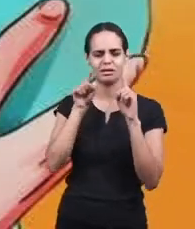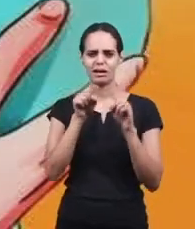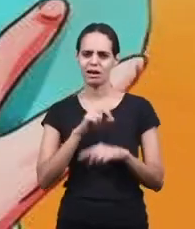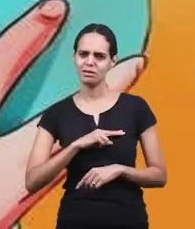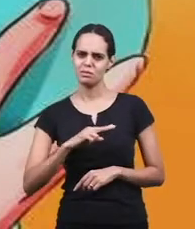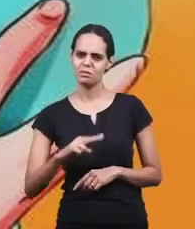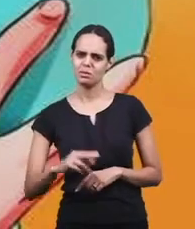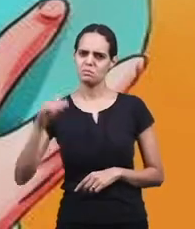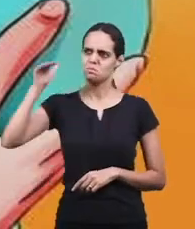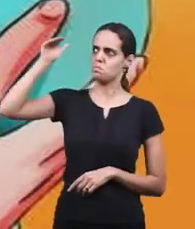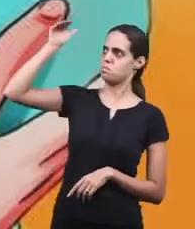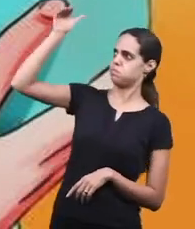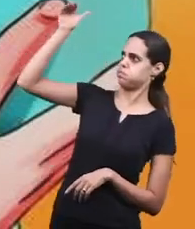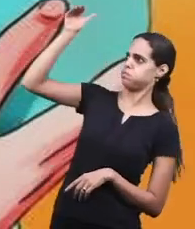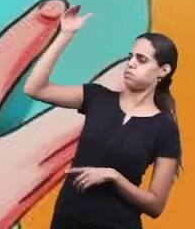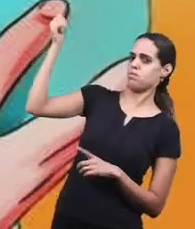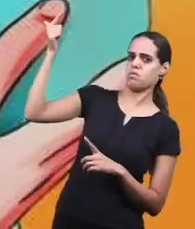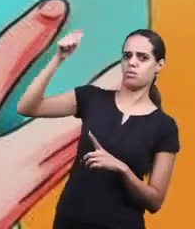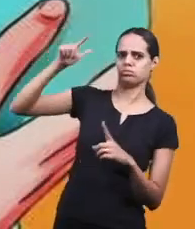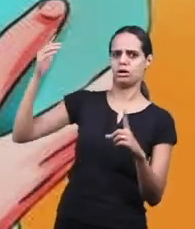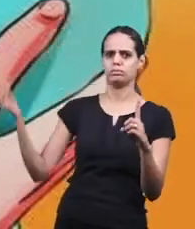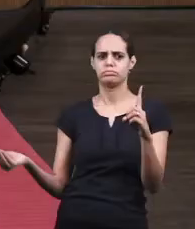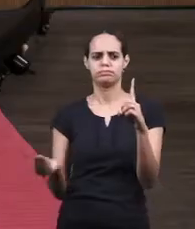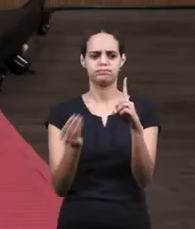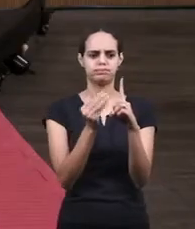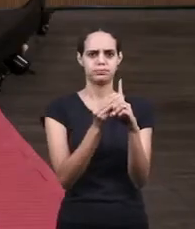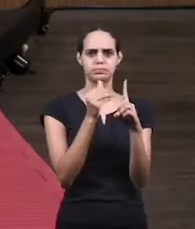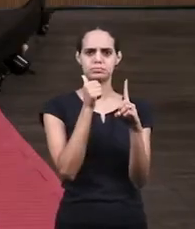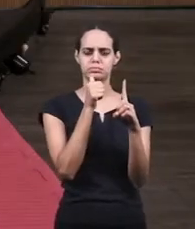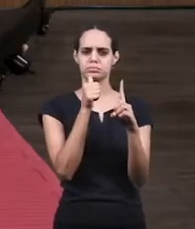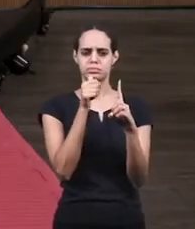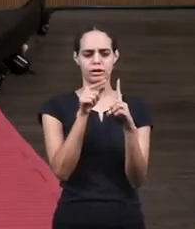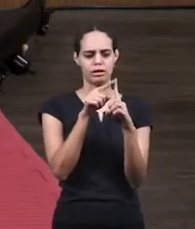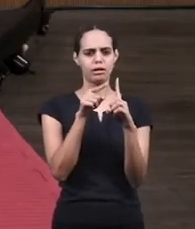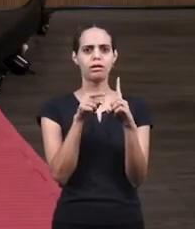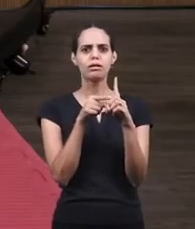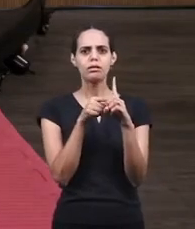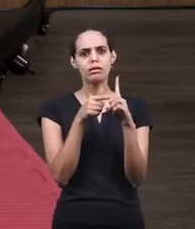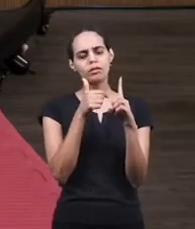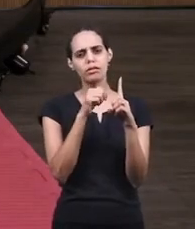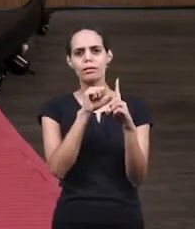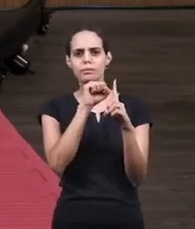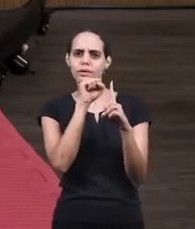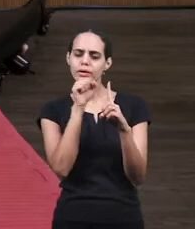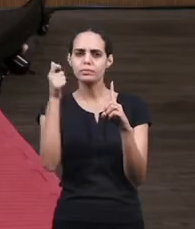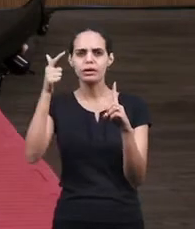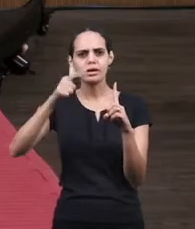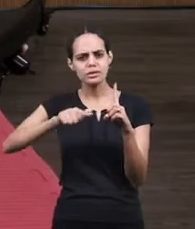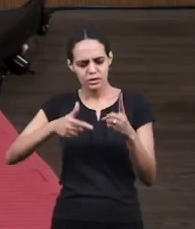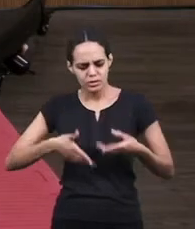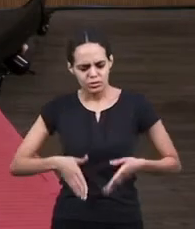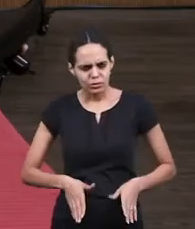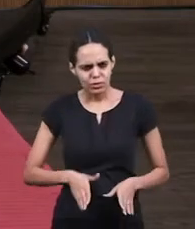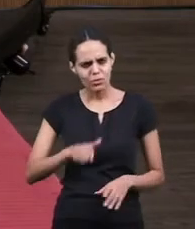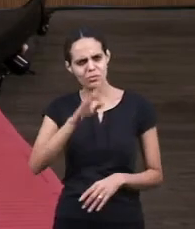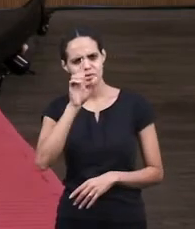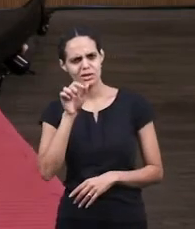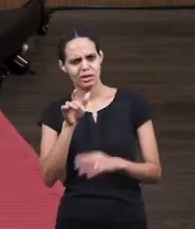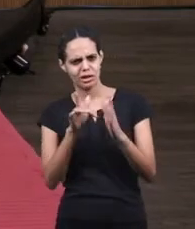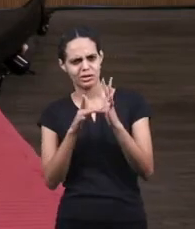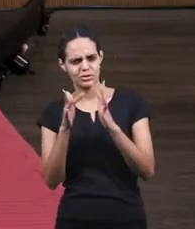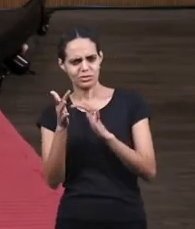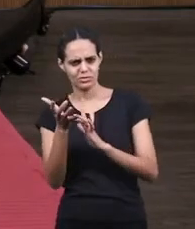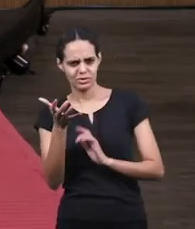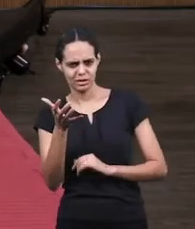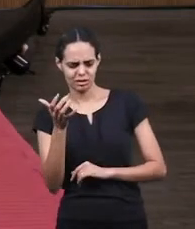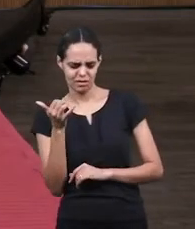already all grown up did he have to go back into his mother's belly so he could be born again do you think this is what jesus was talking